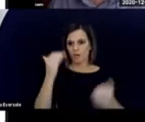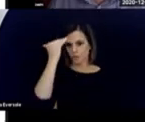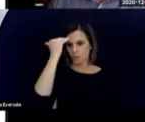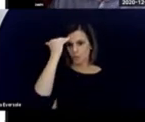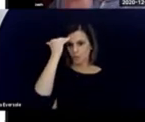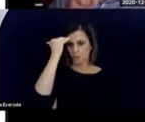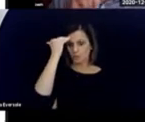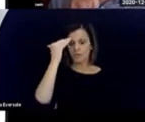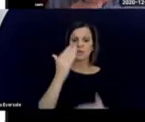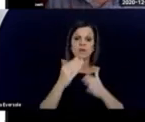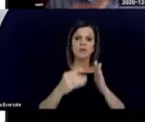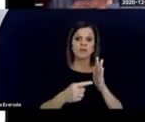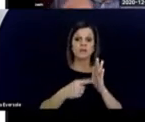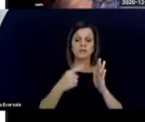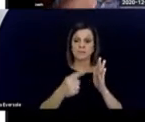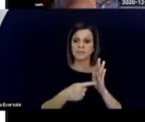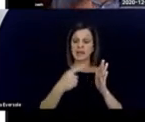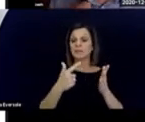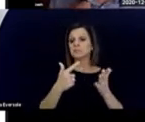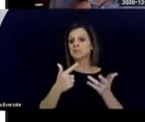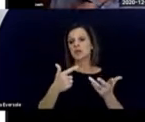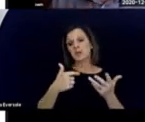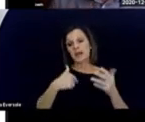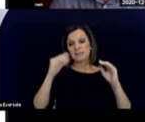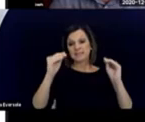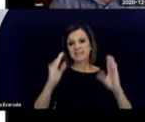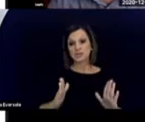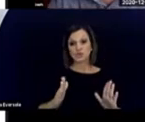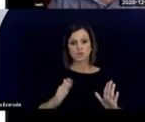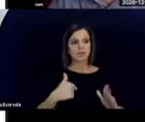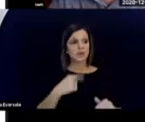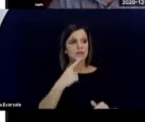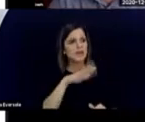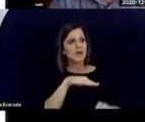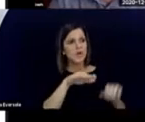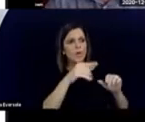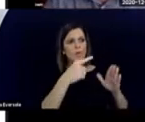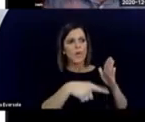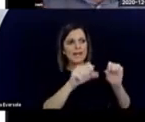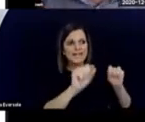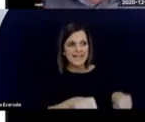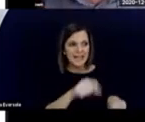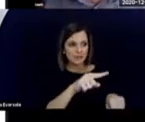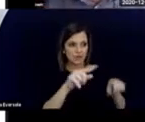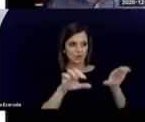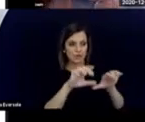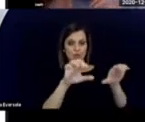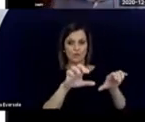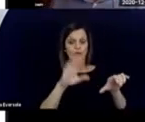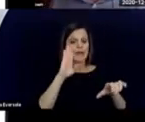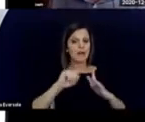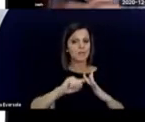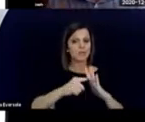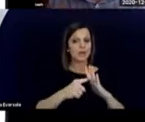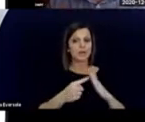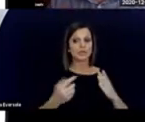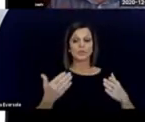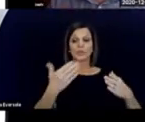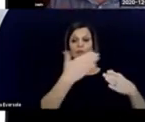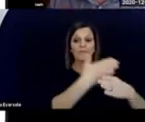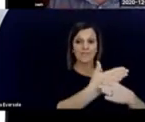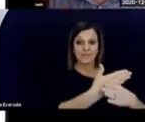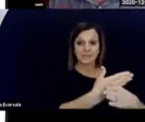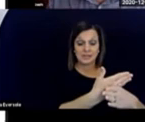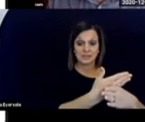know. At some point, I'm a teacher, I'm going to say, what can you do, and I will start to